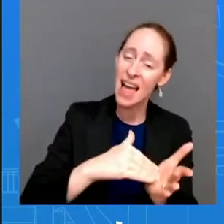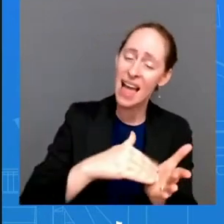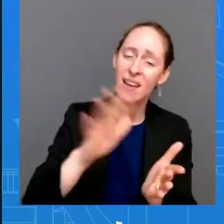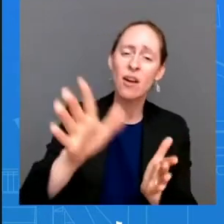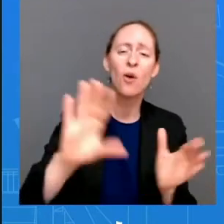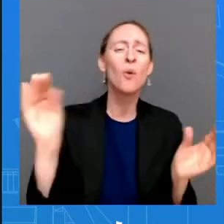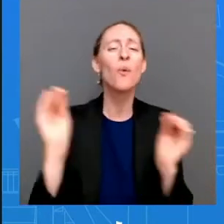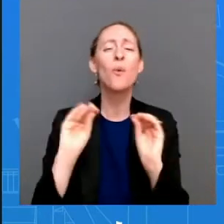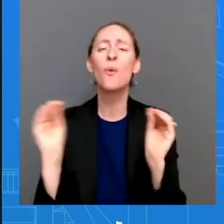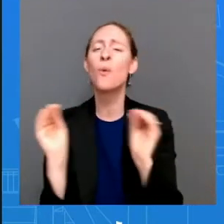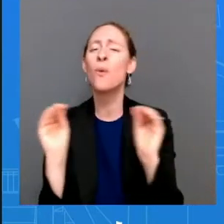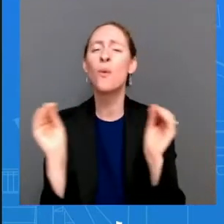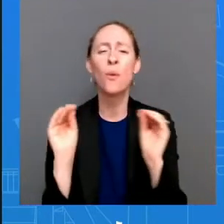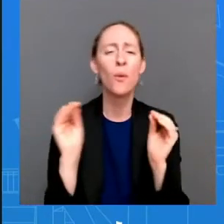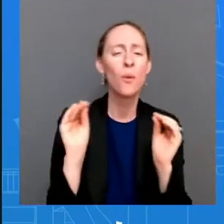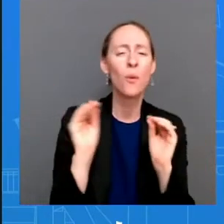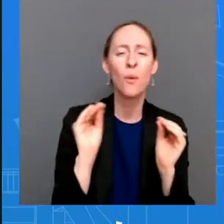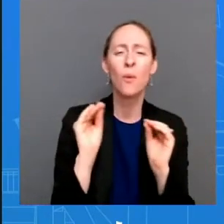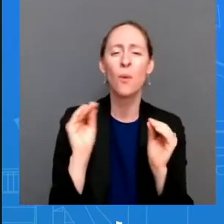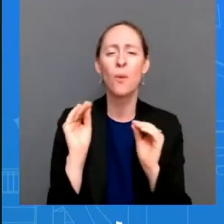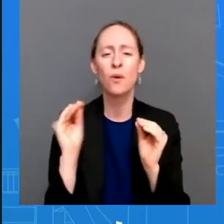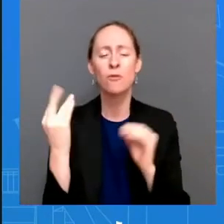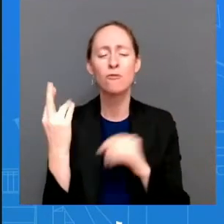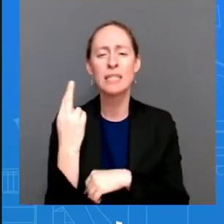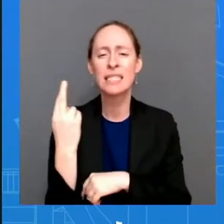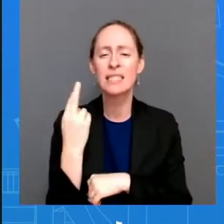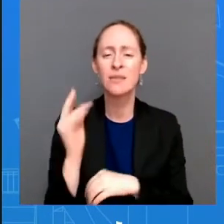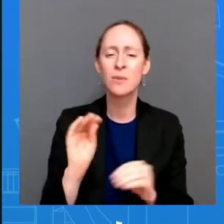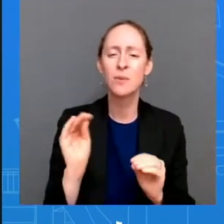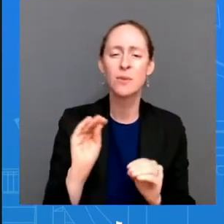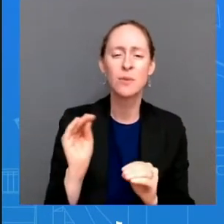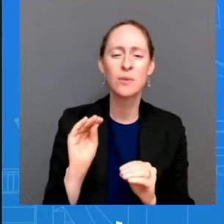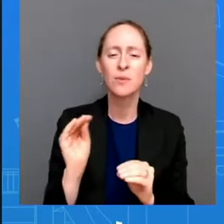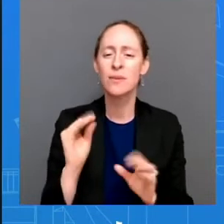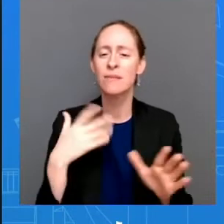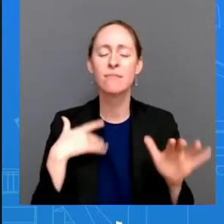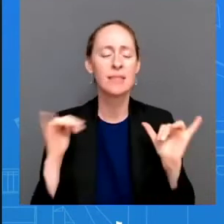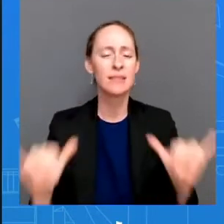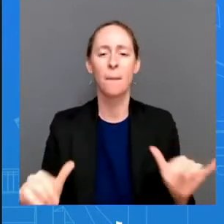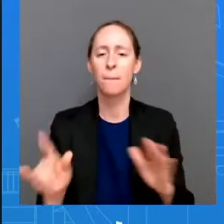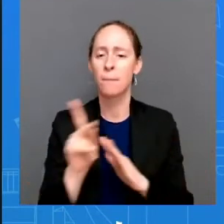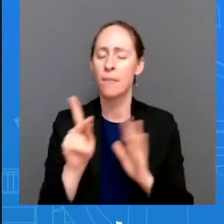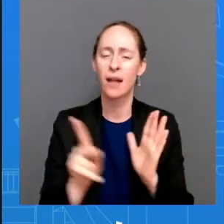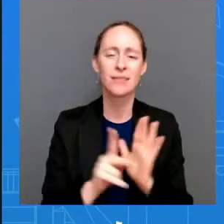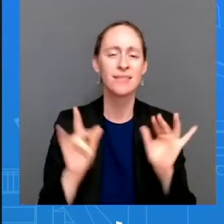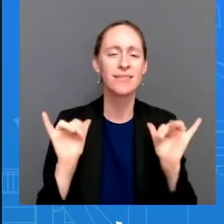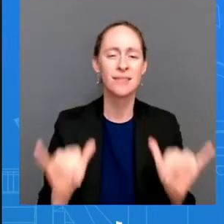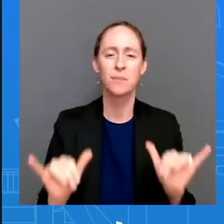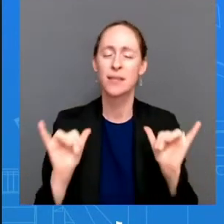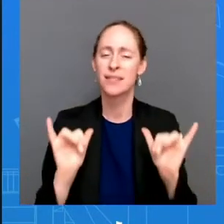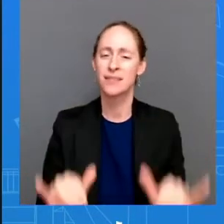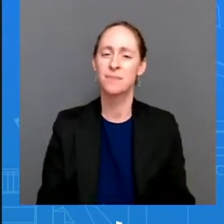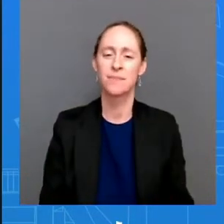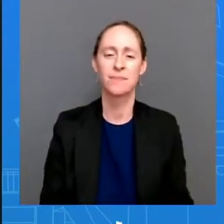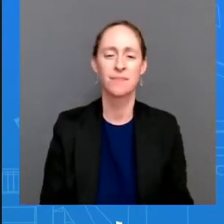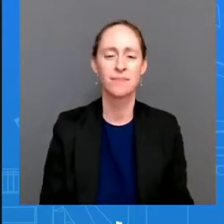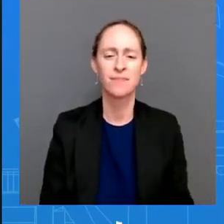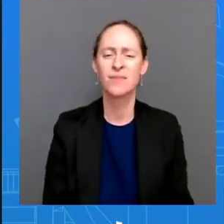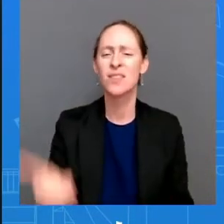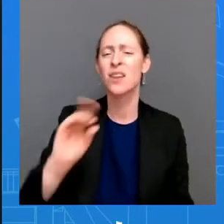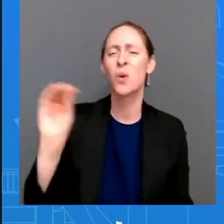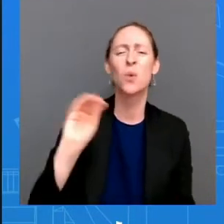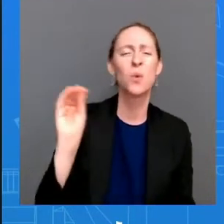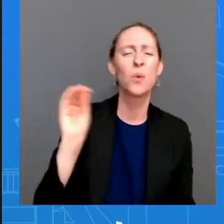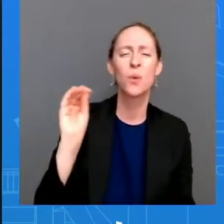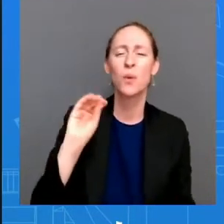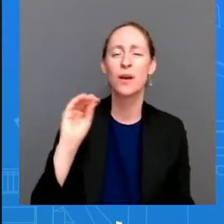policy uh and into some sort of crisis there is no reason to do that we have been very clear there is no change in our